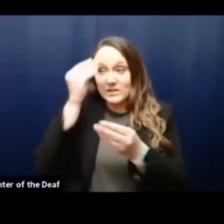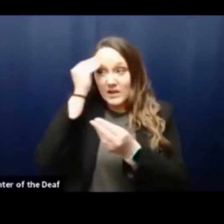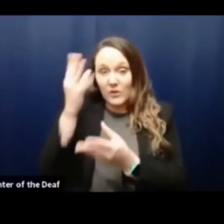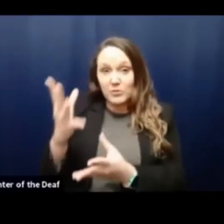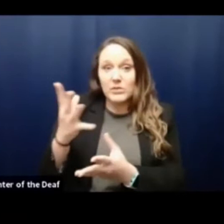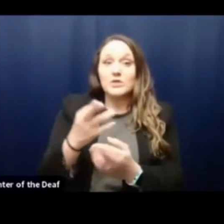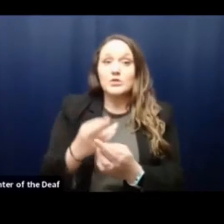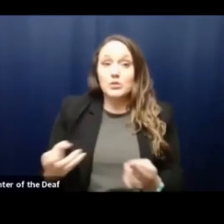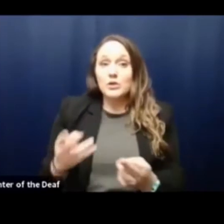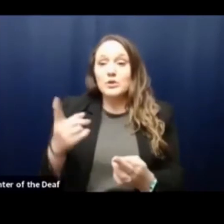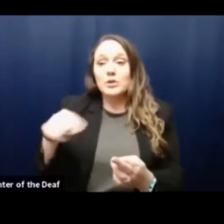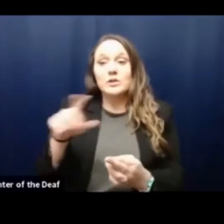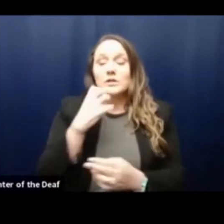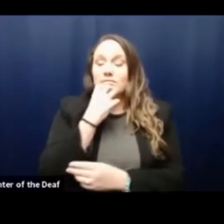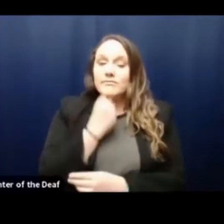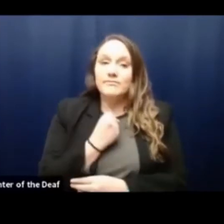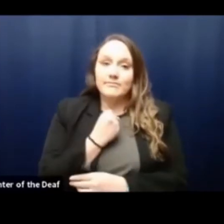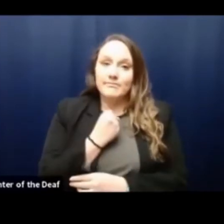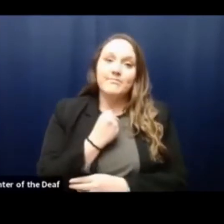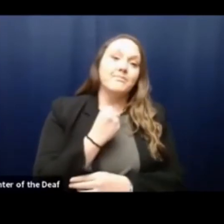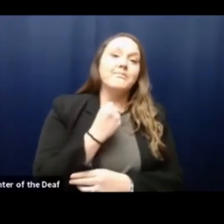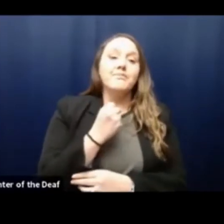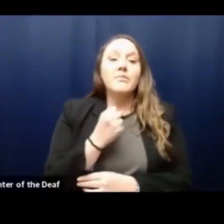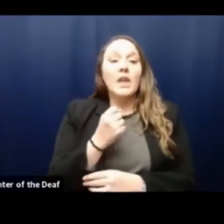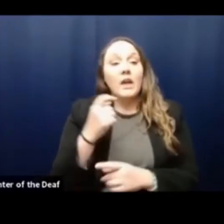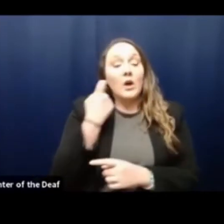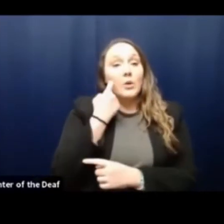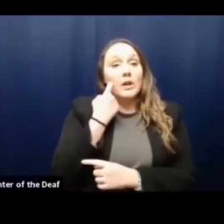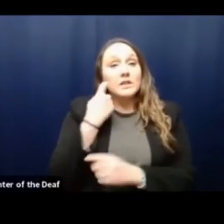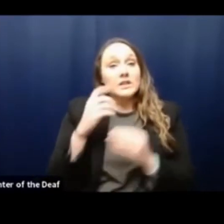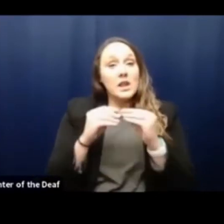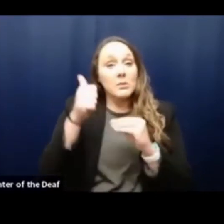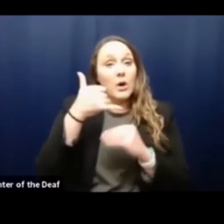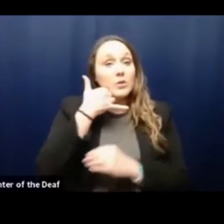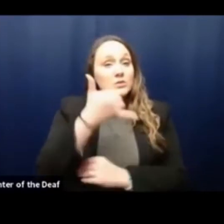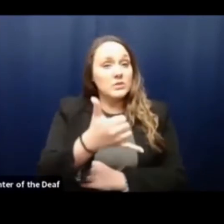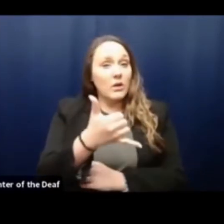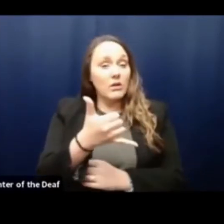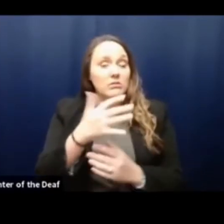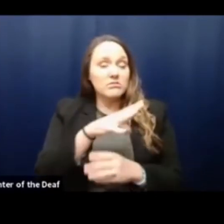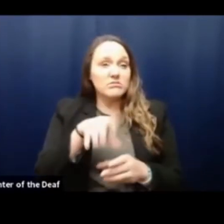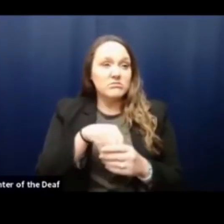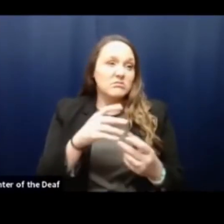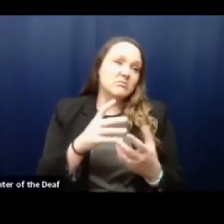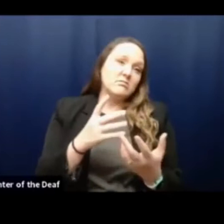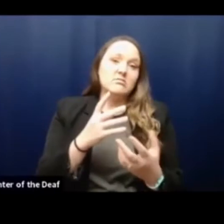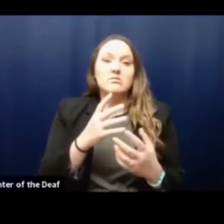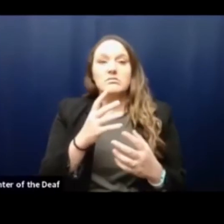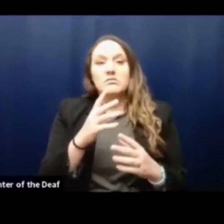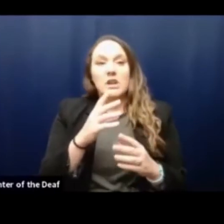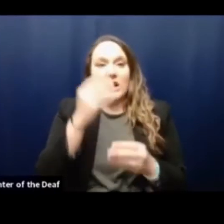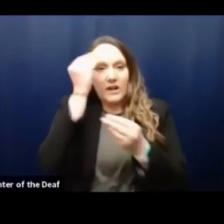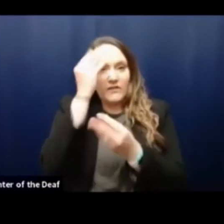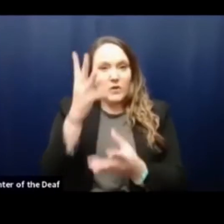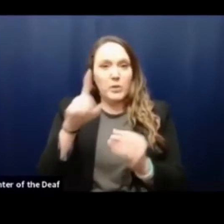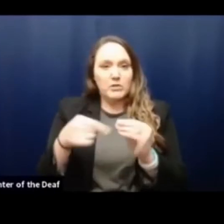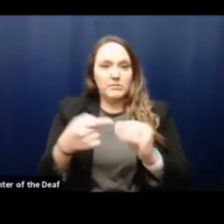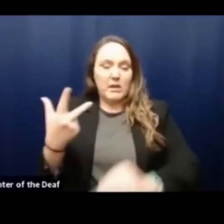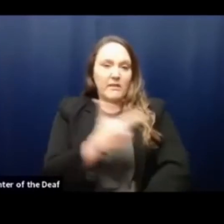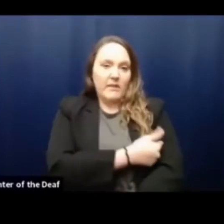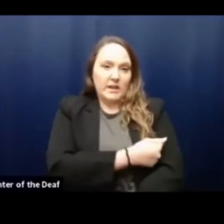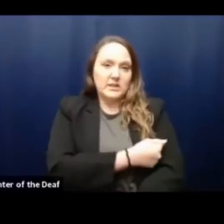invaluable. Lately, most of the calls to the public information line have been regarding vaccine. No surprise.